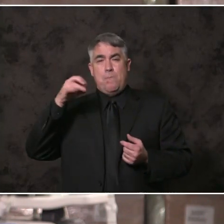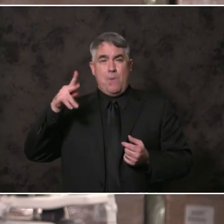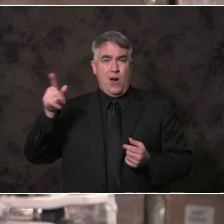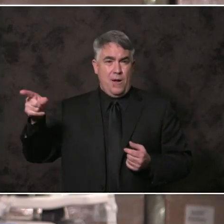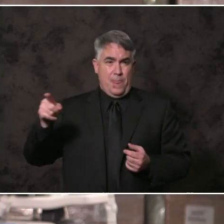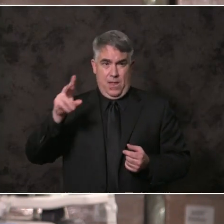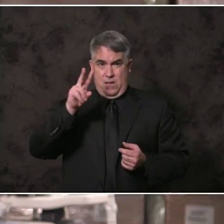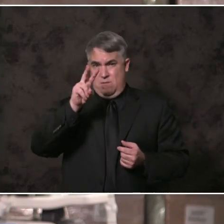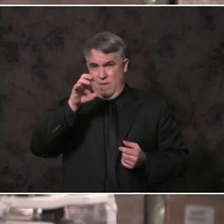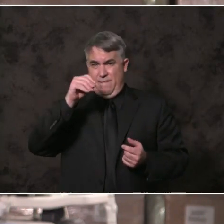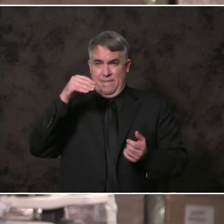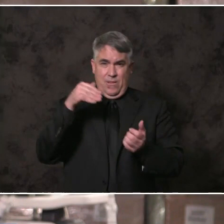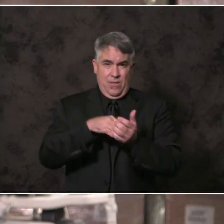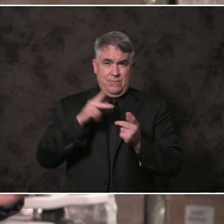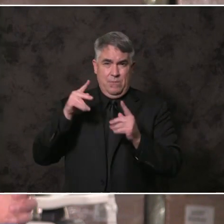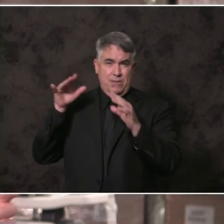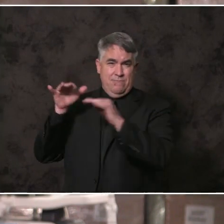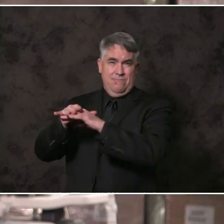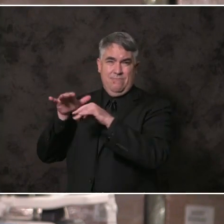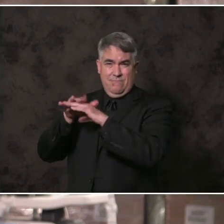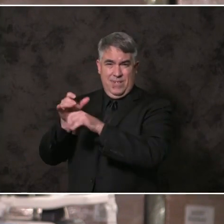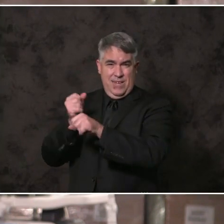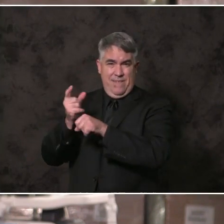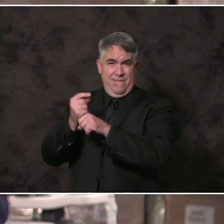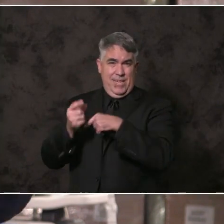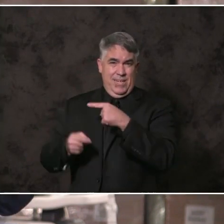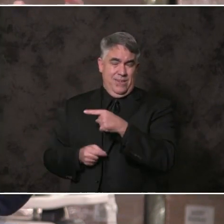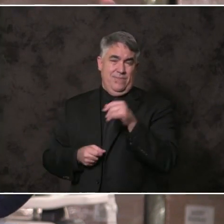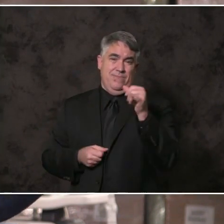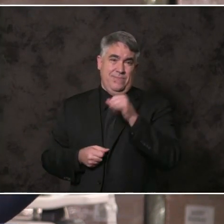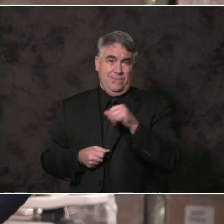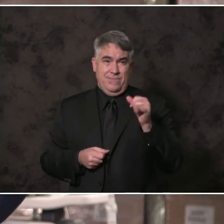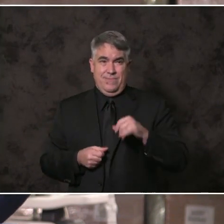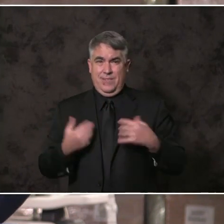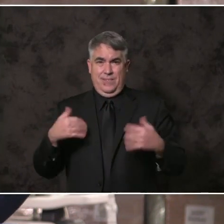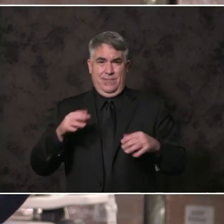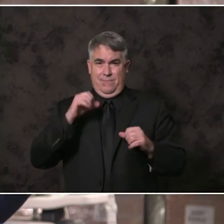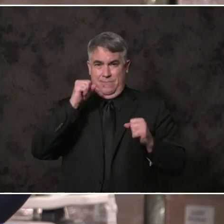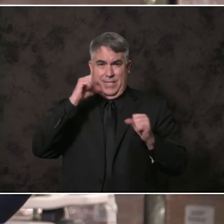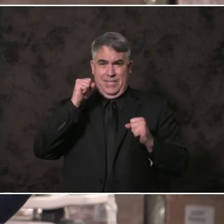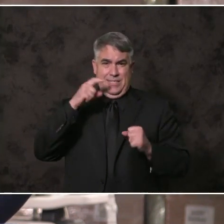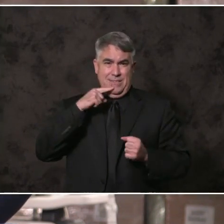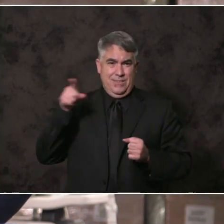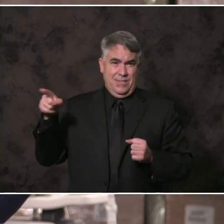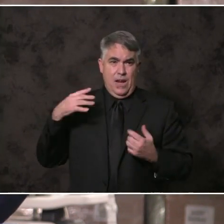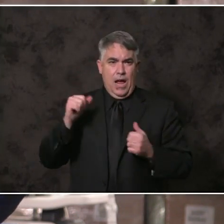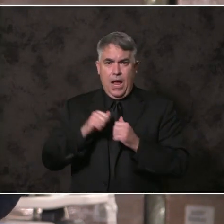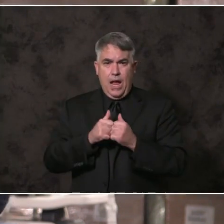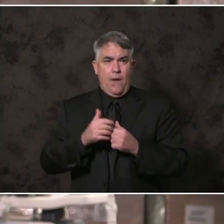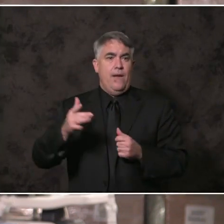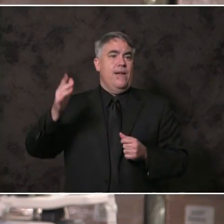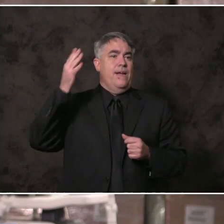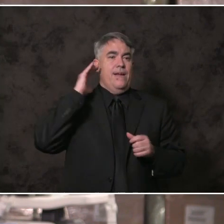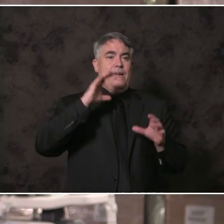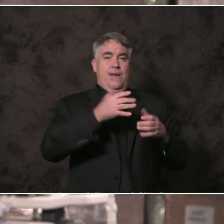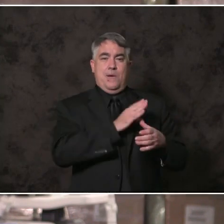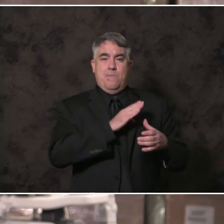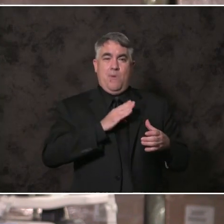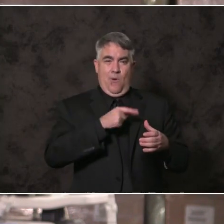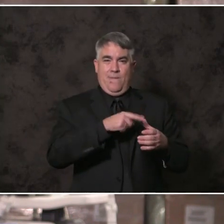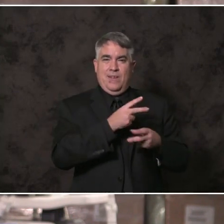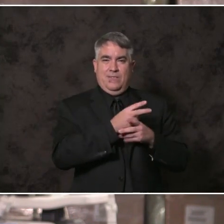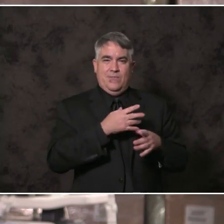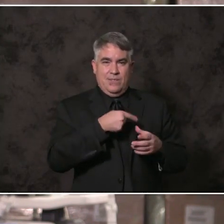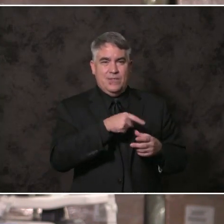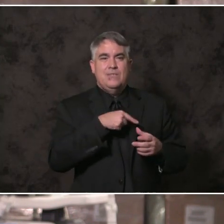every year. An amazing regional asset built by the previous Board of Supervisors. And now we're going to build